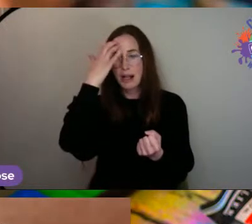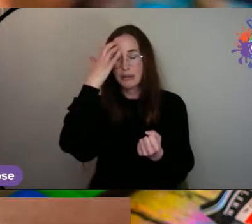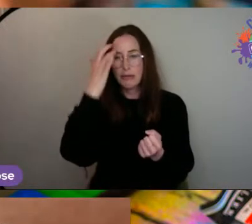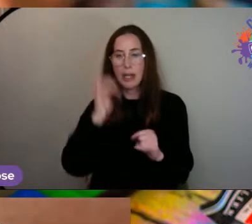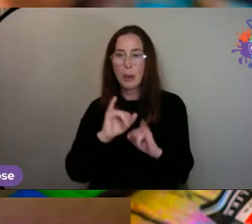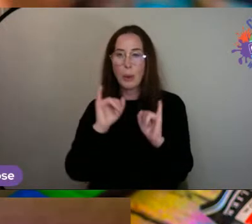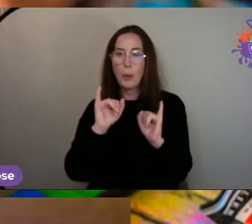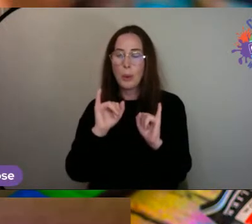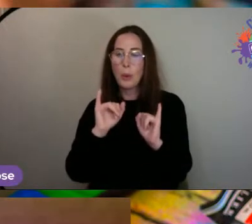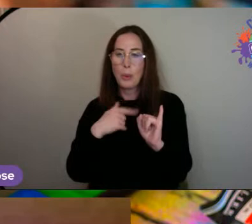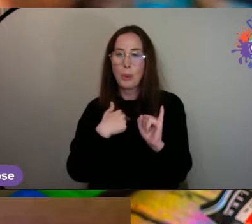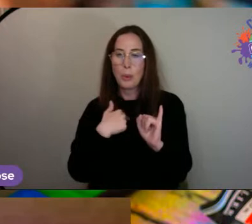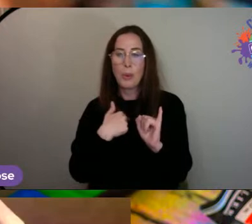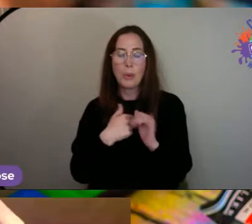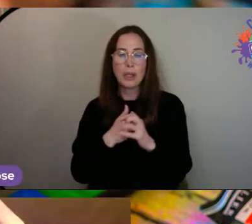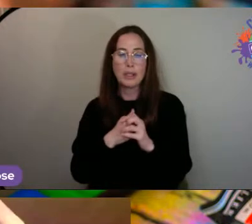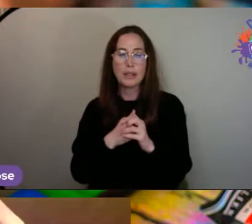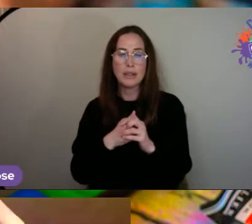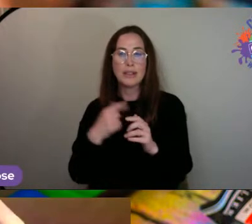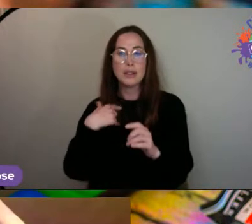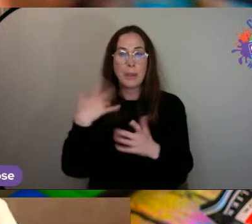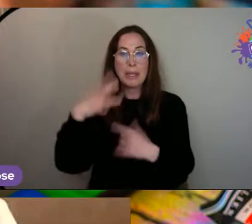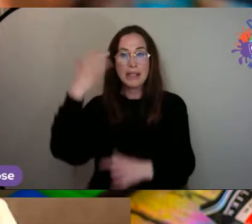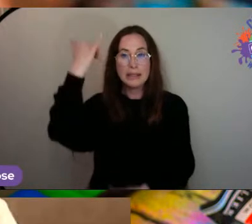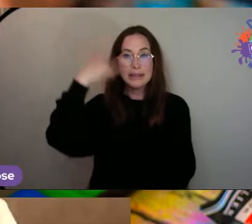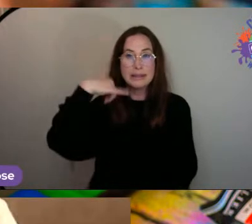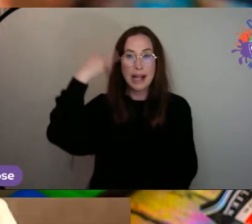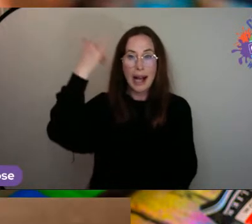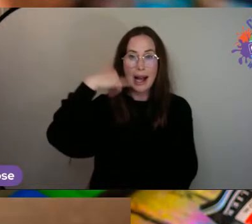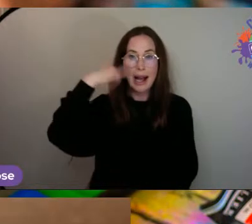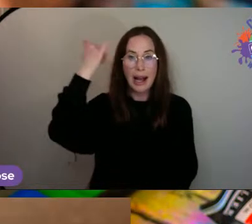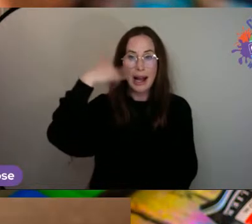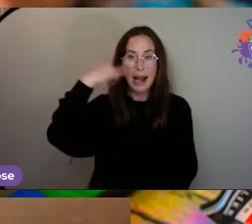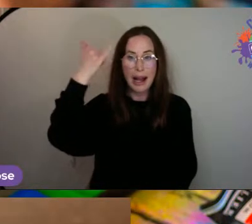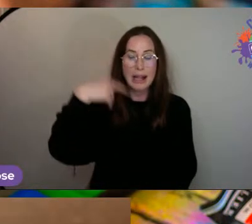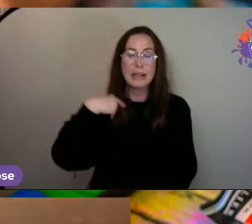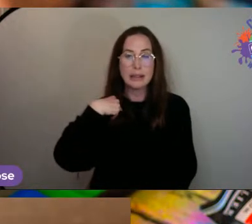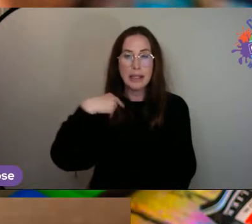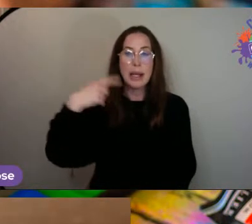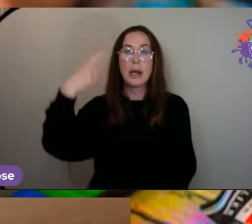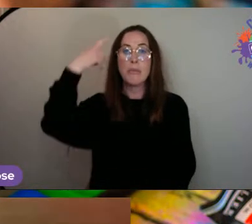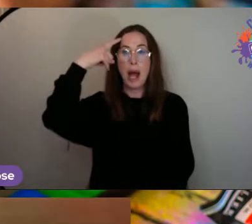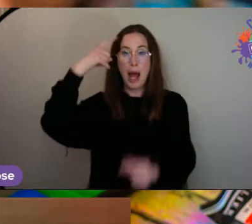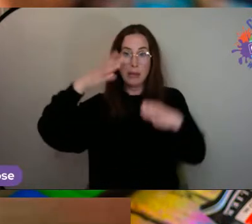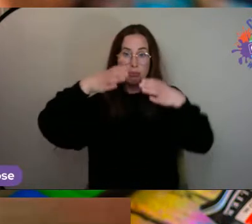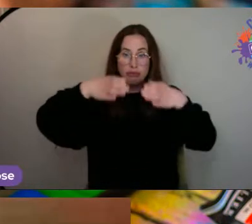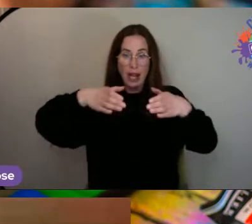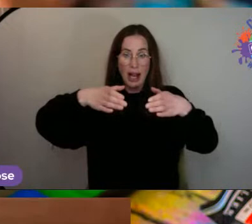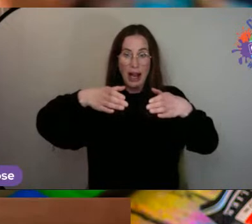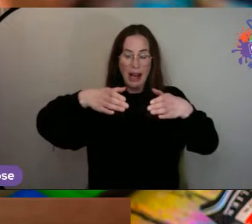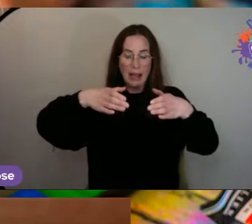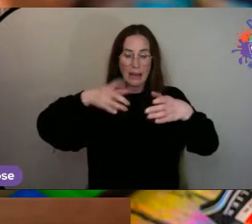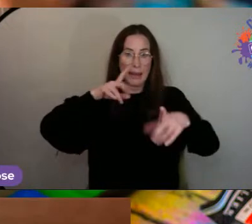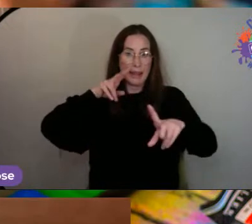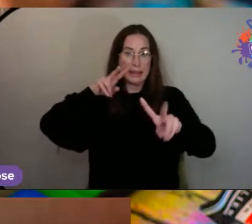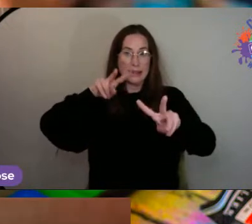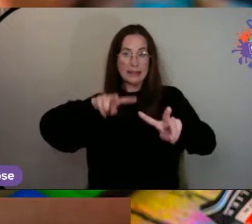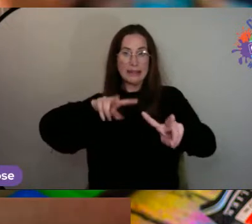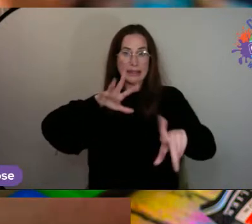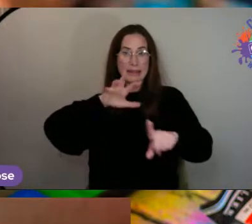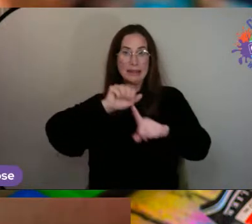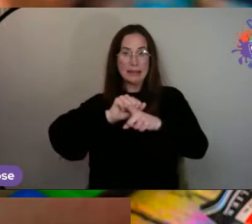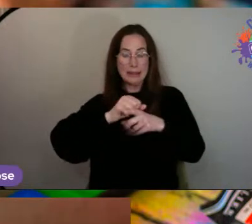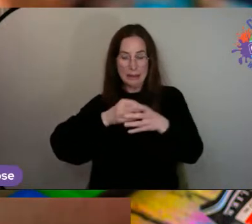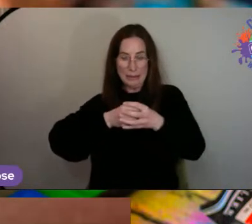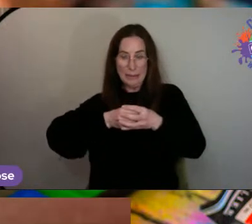So, I've had the scan, and in my brain, that's what they see. When